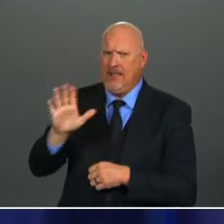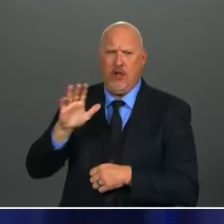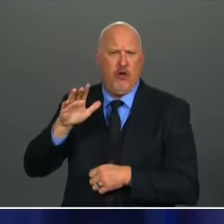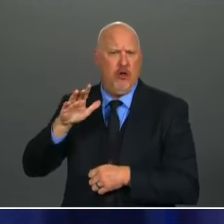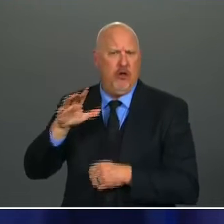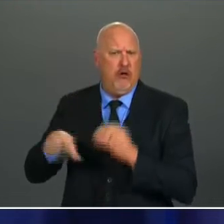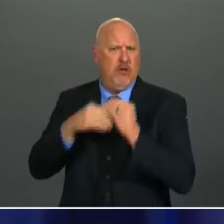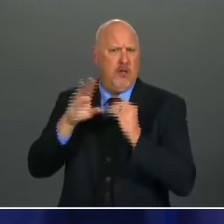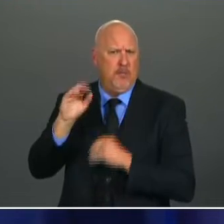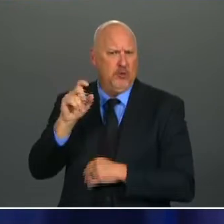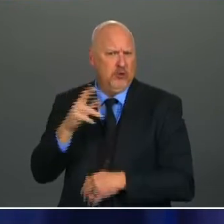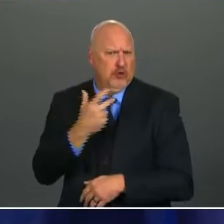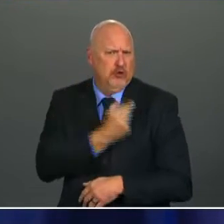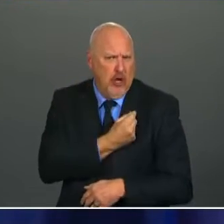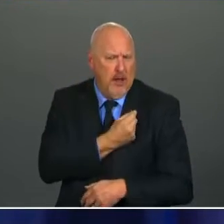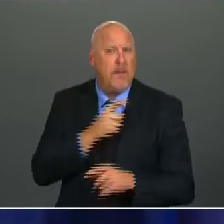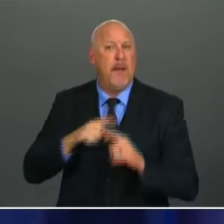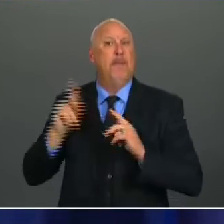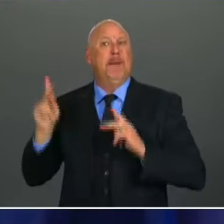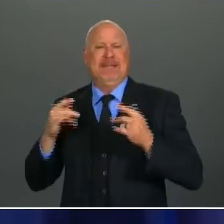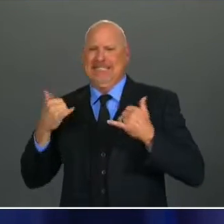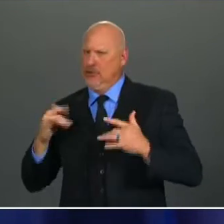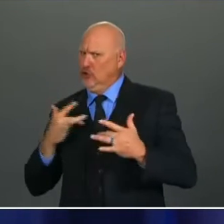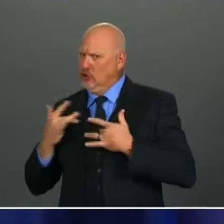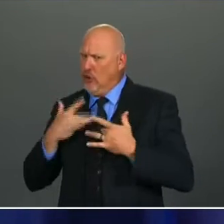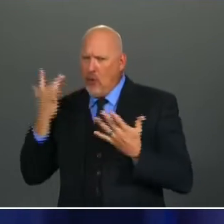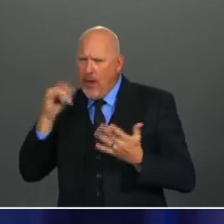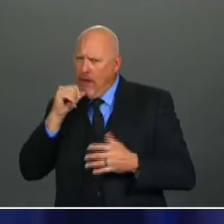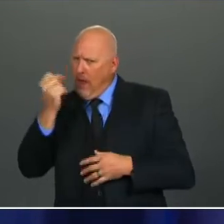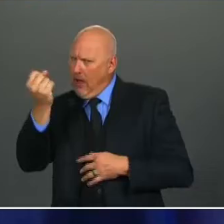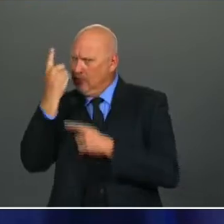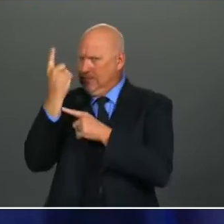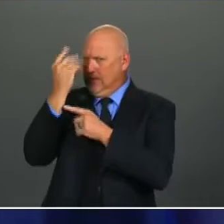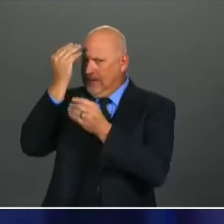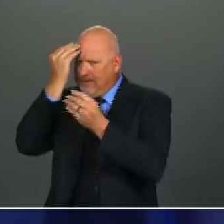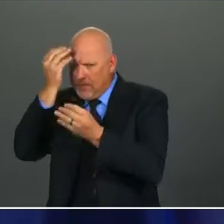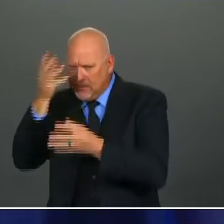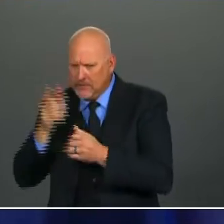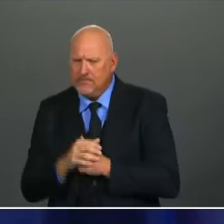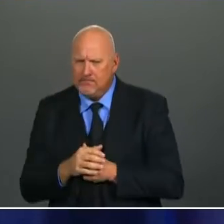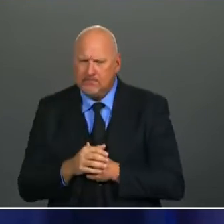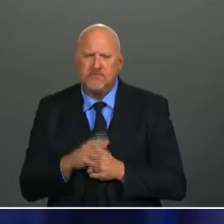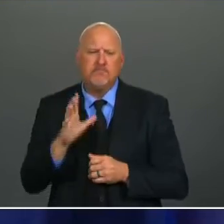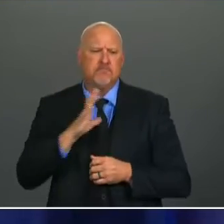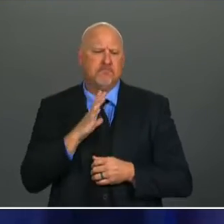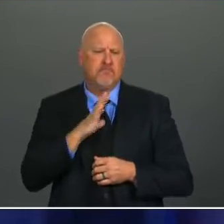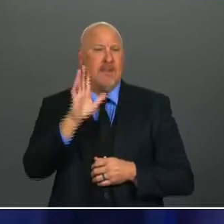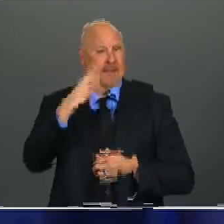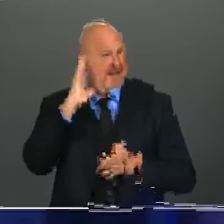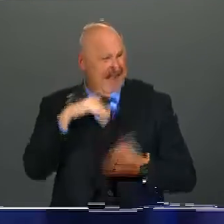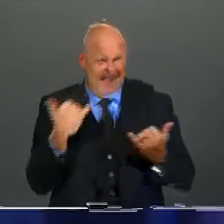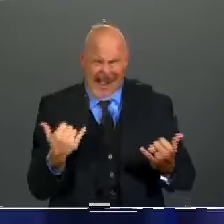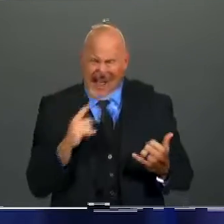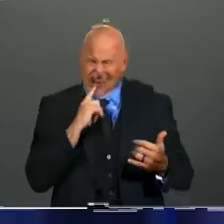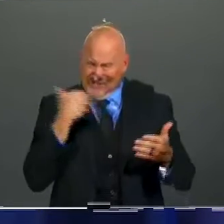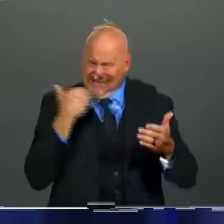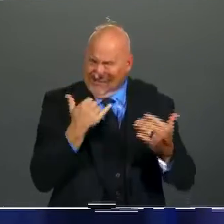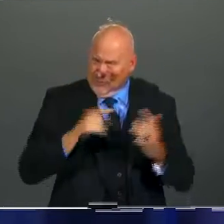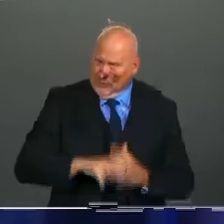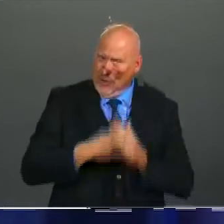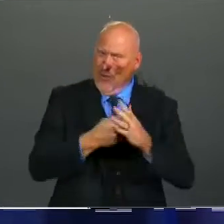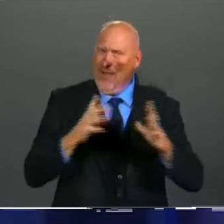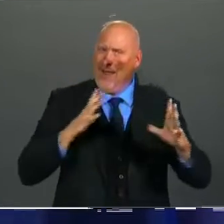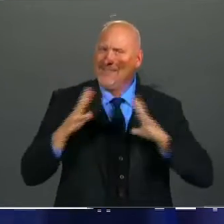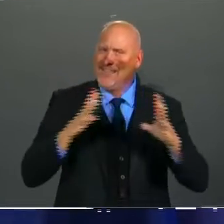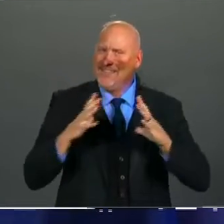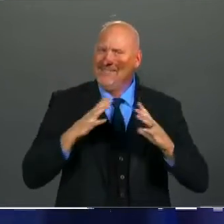the holiday season. We know that families are going to be together, especially with higher-risk grandparents and others. And